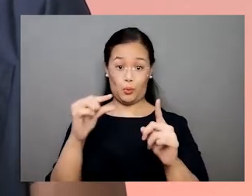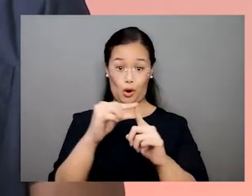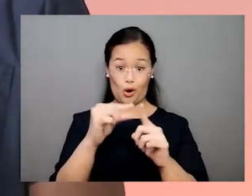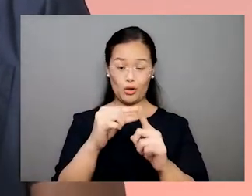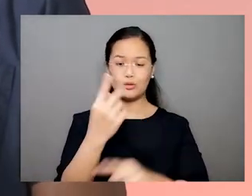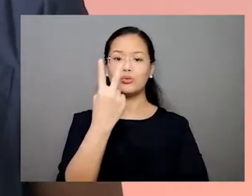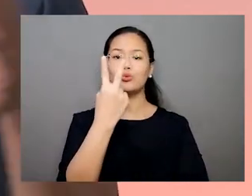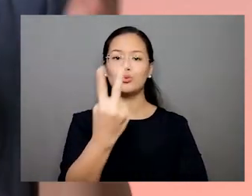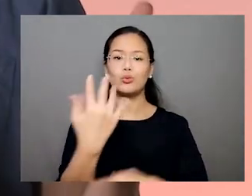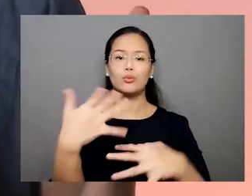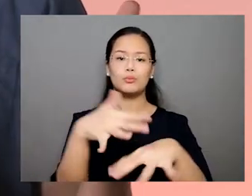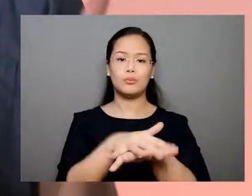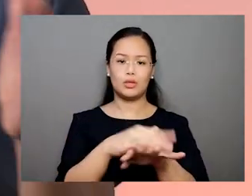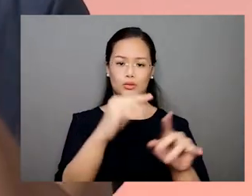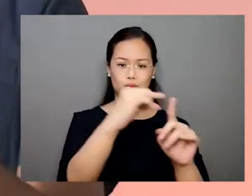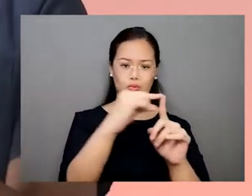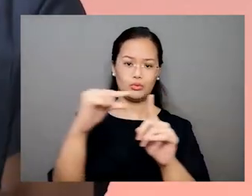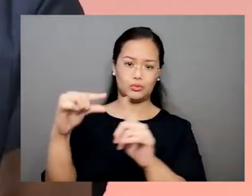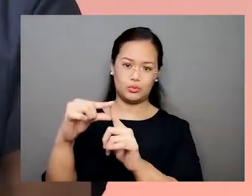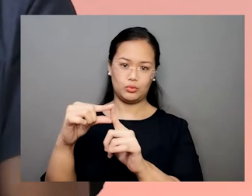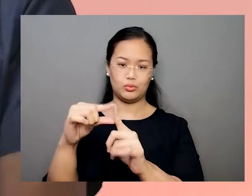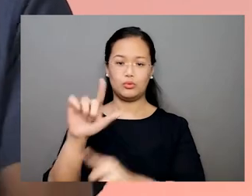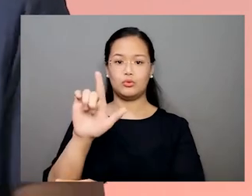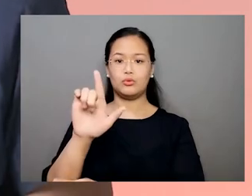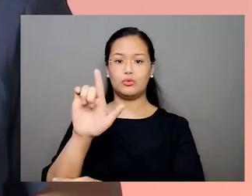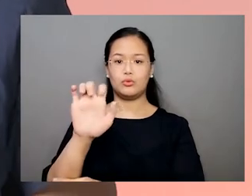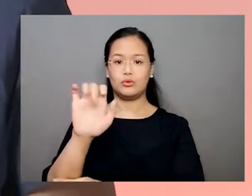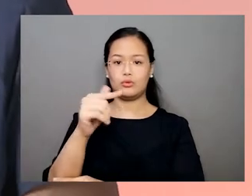two words, legal and empowerment.